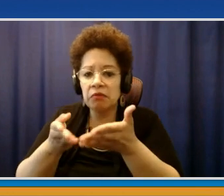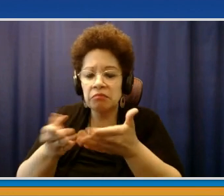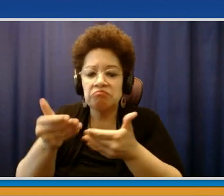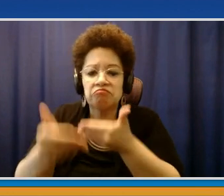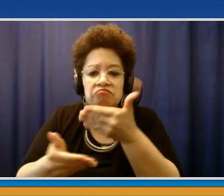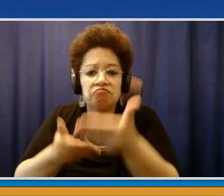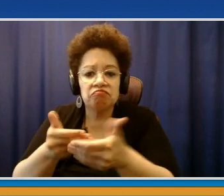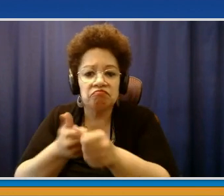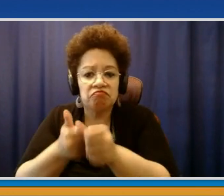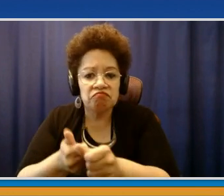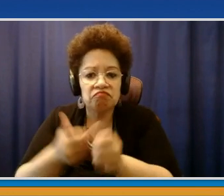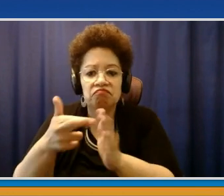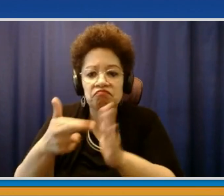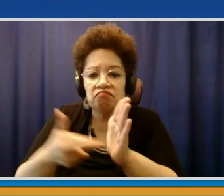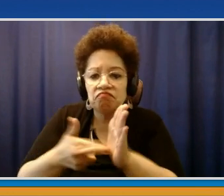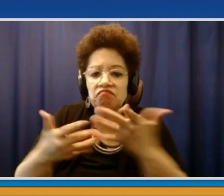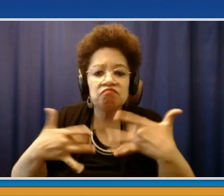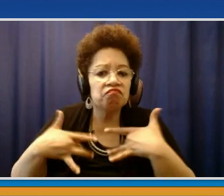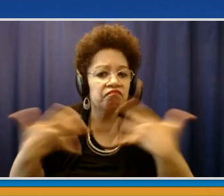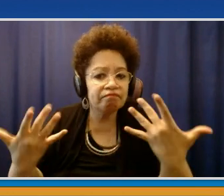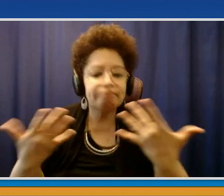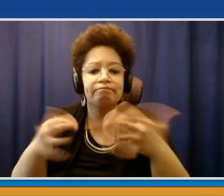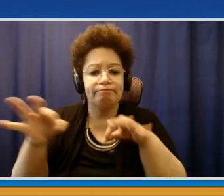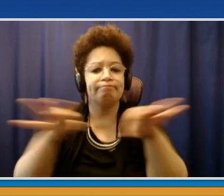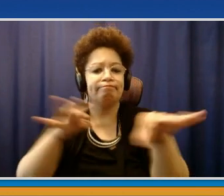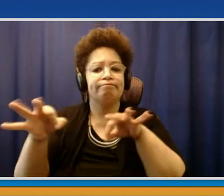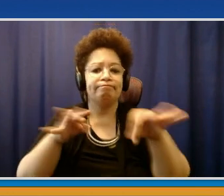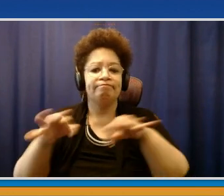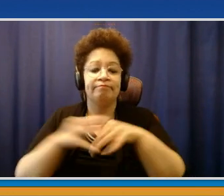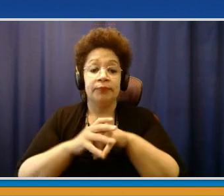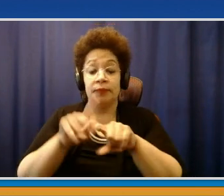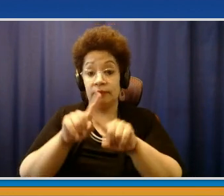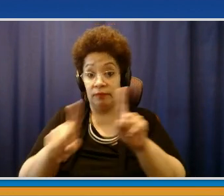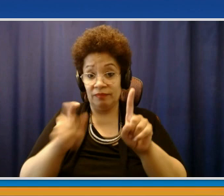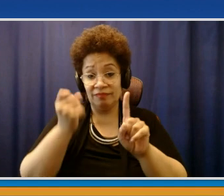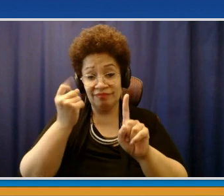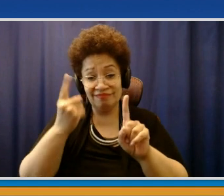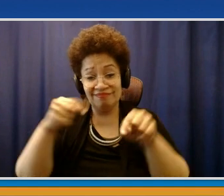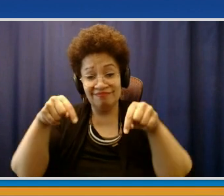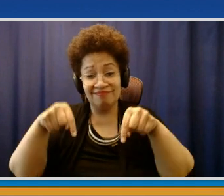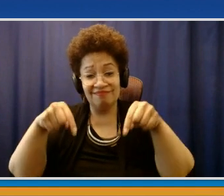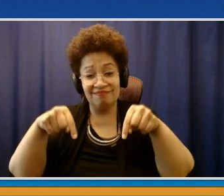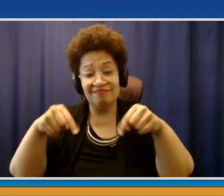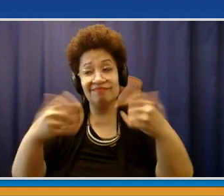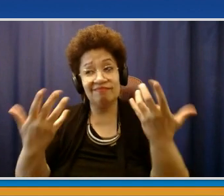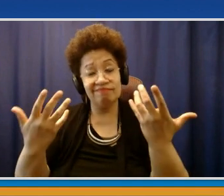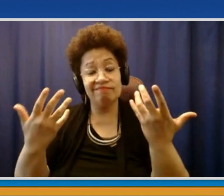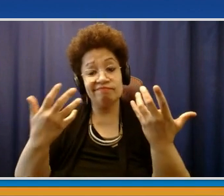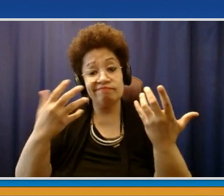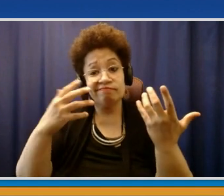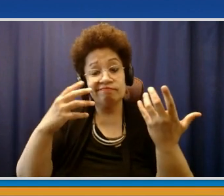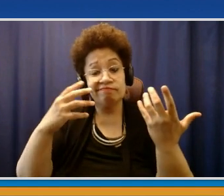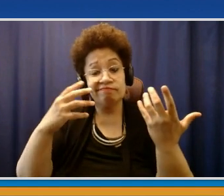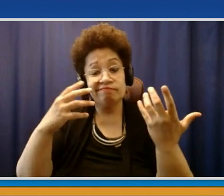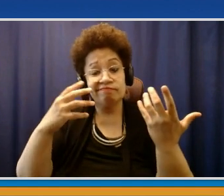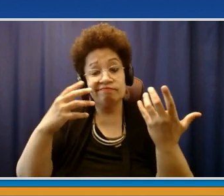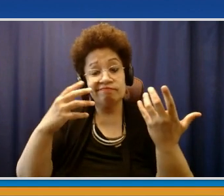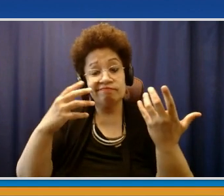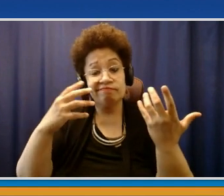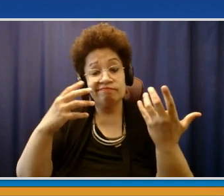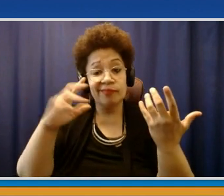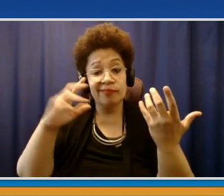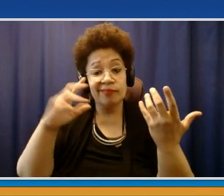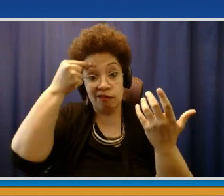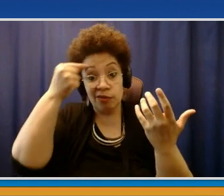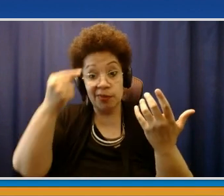It's important for us, the county government, to view the municipal governments as our partner. It's important for us to work across political party lines. We have the right to